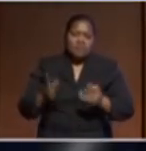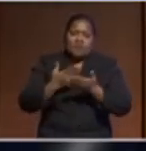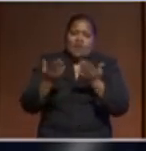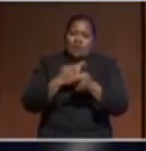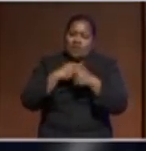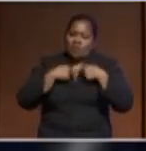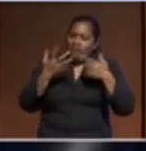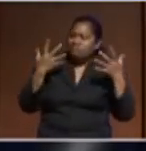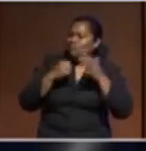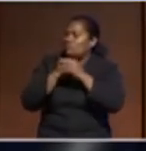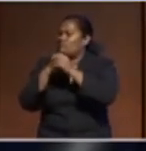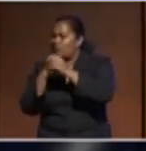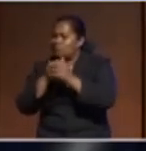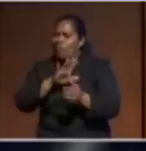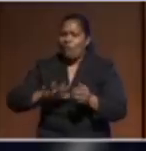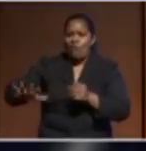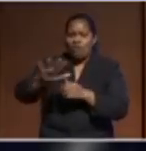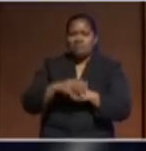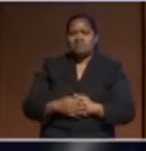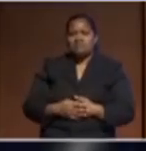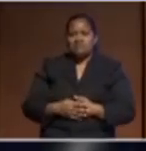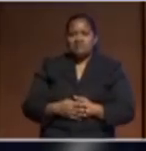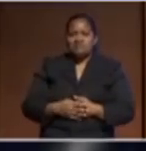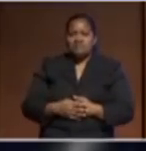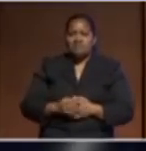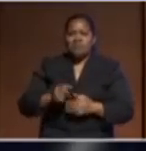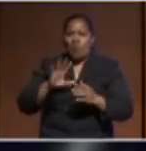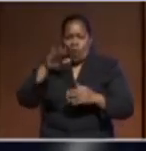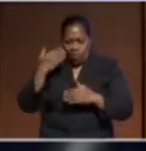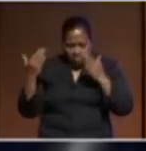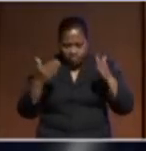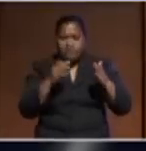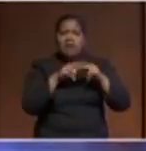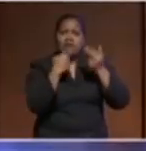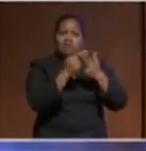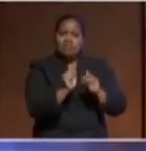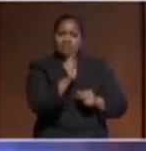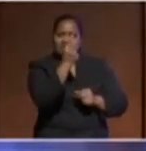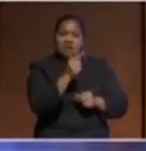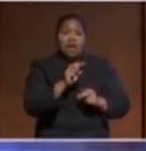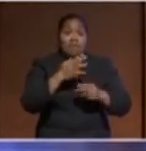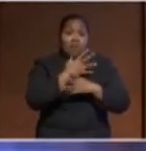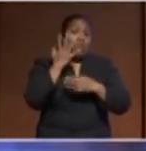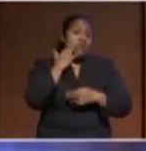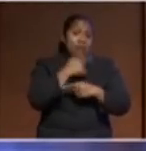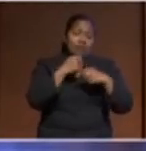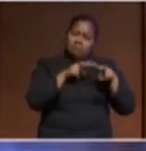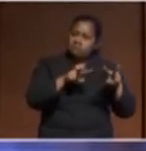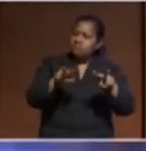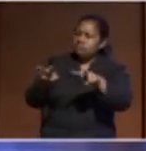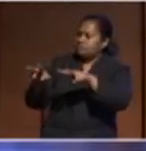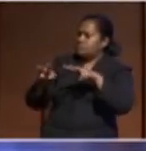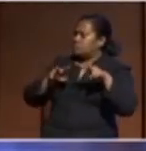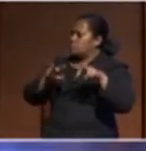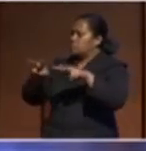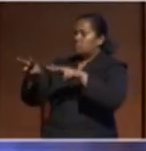I hope we tack on to that family first. That we look to each other in those challenging times, but we have confidence in ourselves